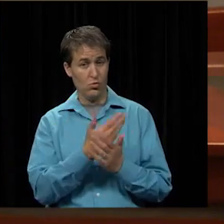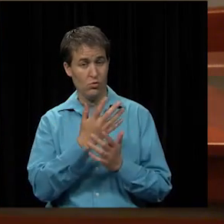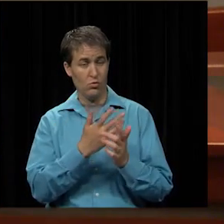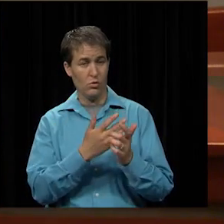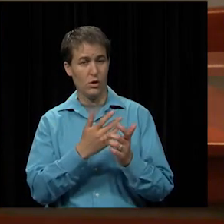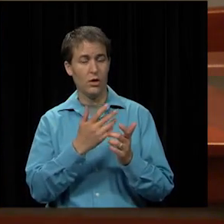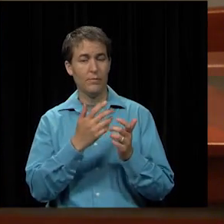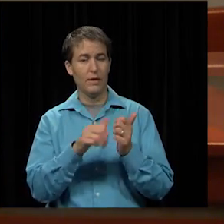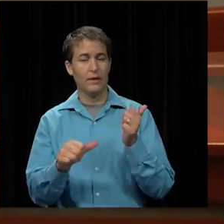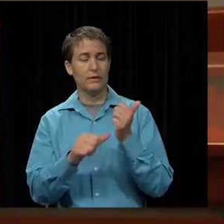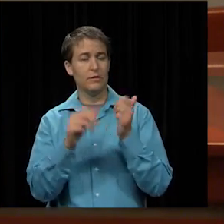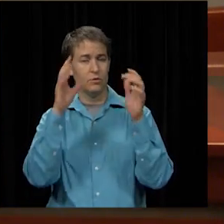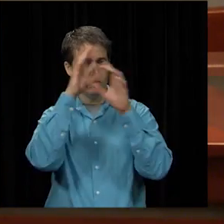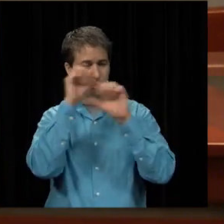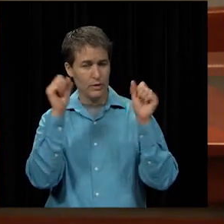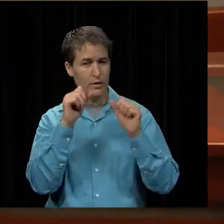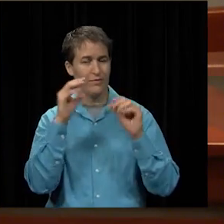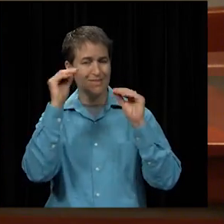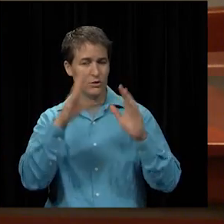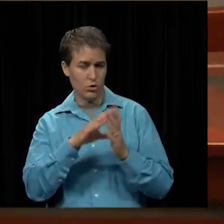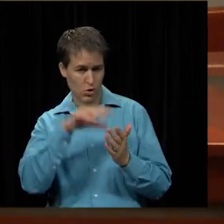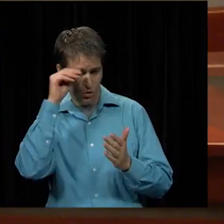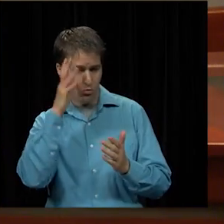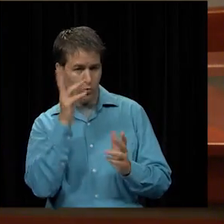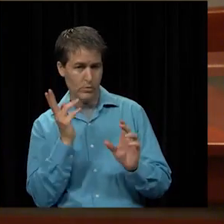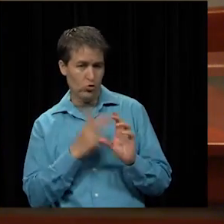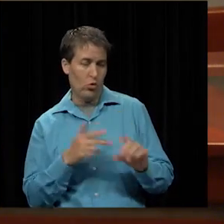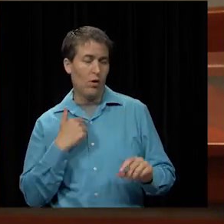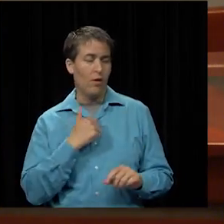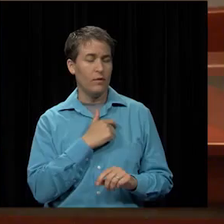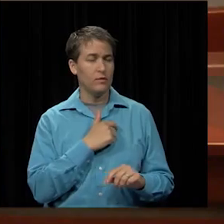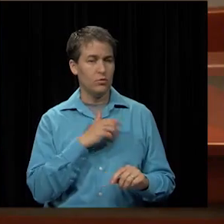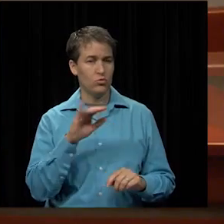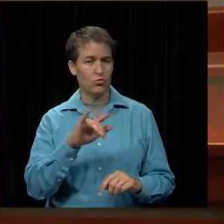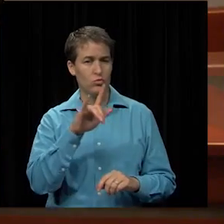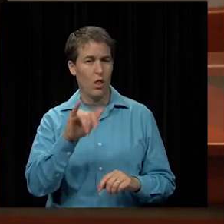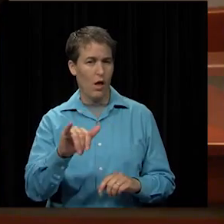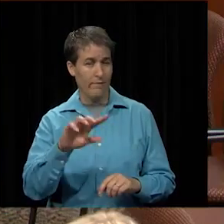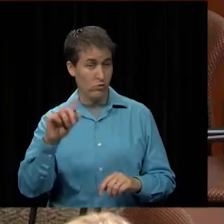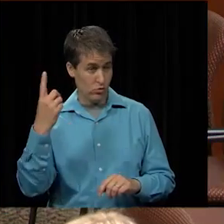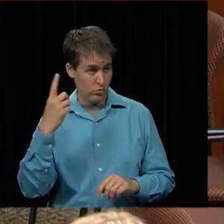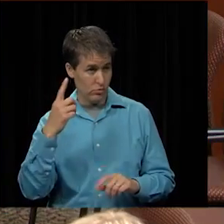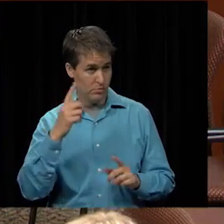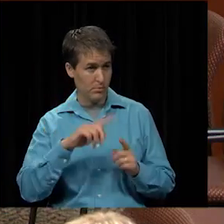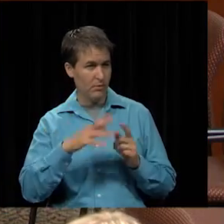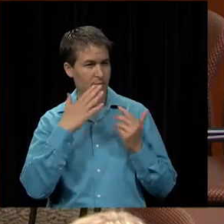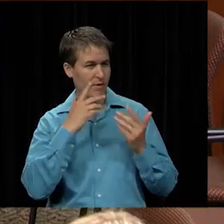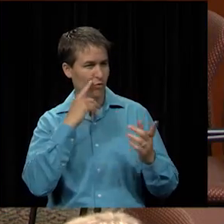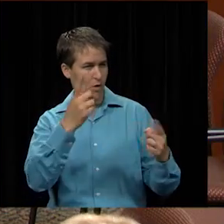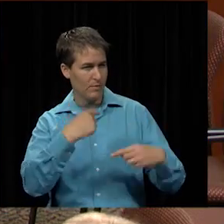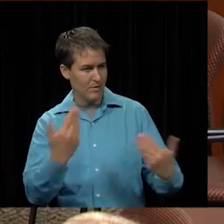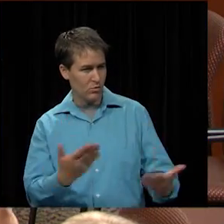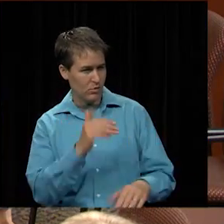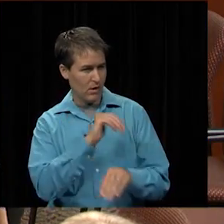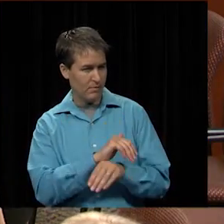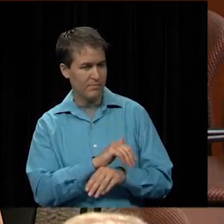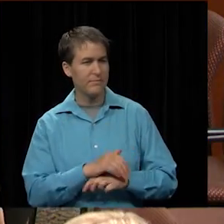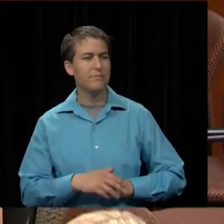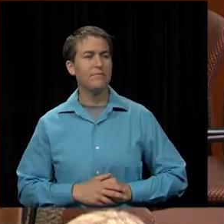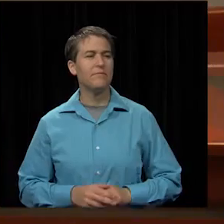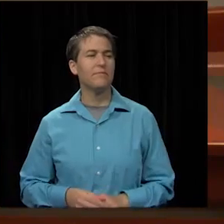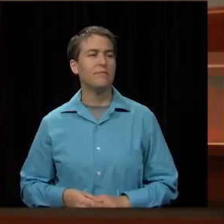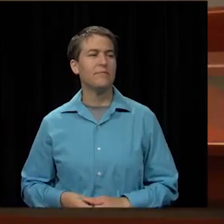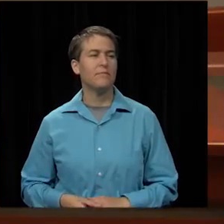Assistant Superintendent of Teaching and Learning that will be joining us officially July 1st, but thanks for being here tonight. Welcome.